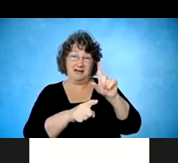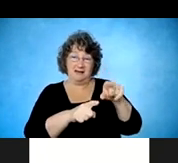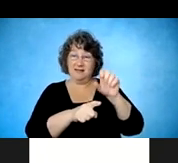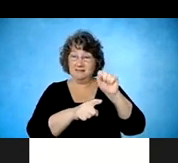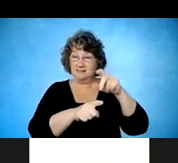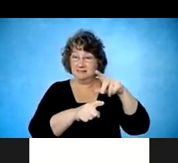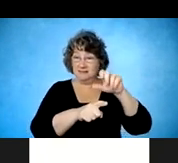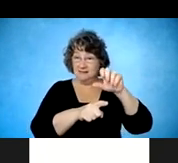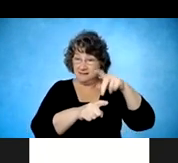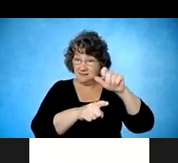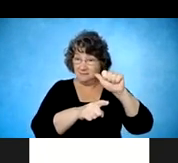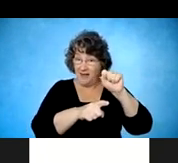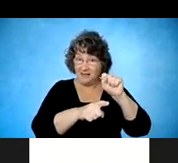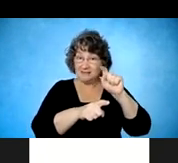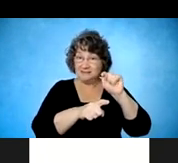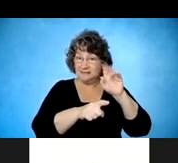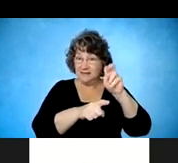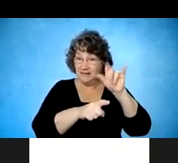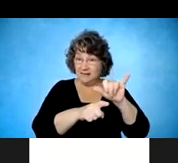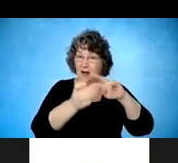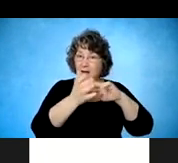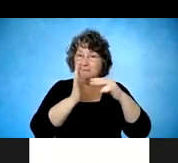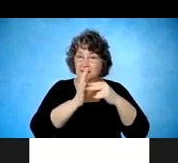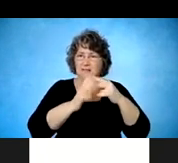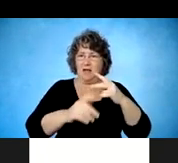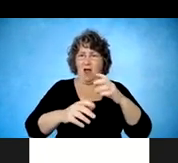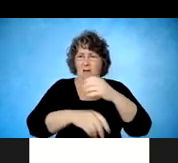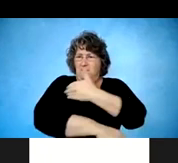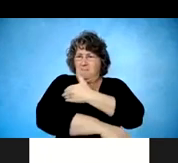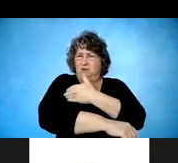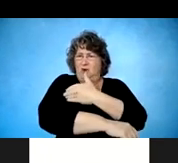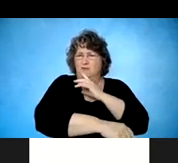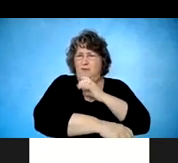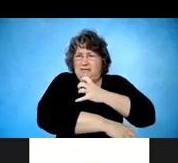or they have these wicked spasms that just they can't control.